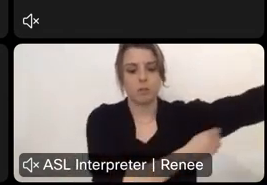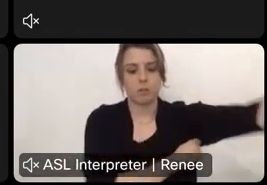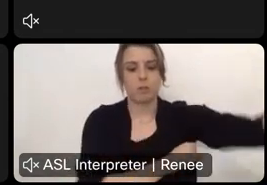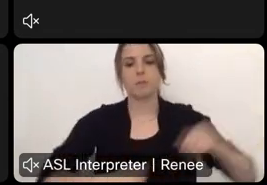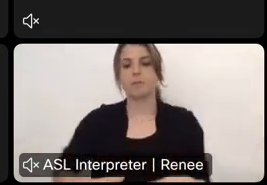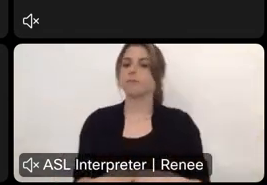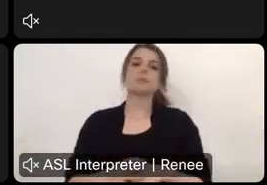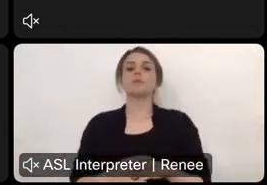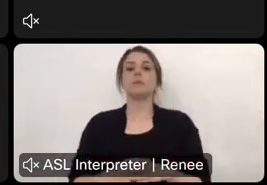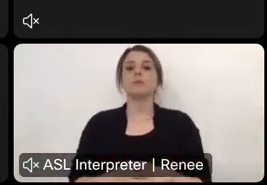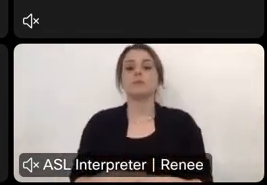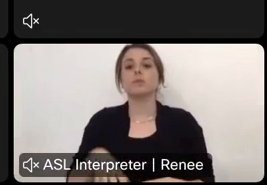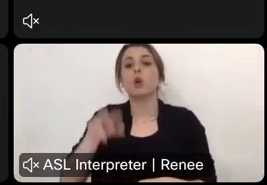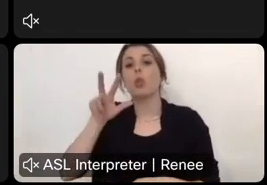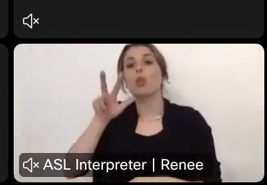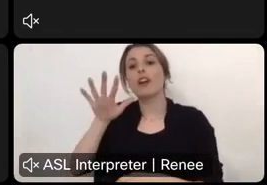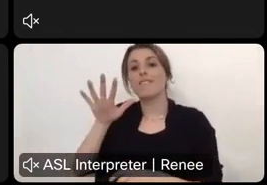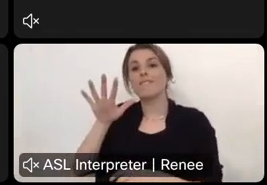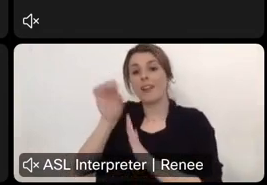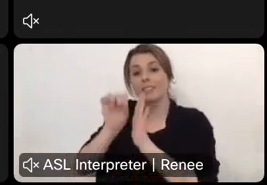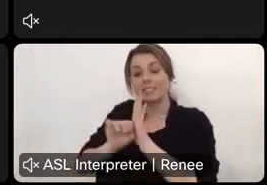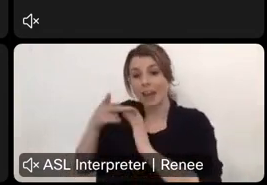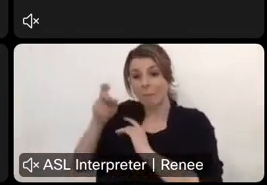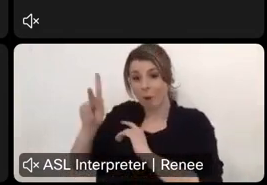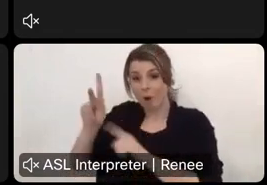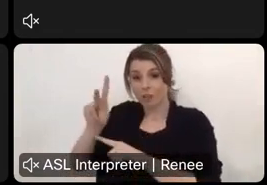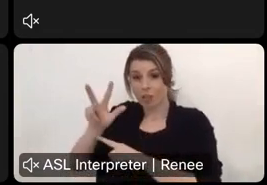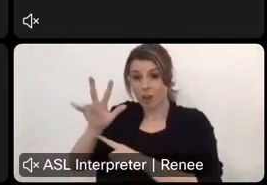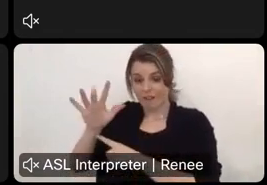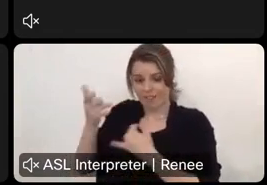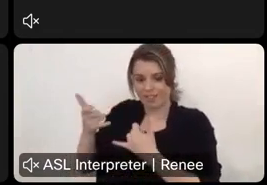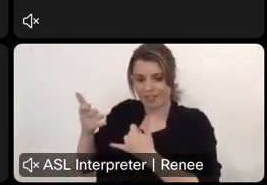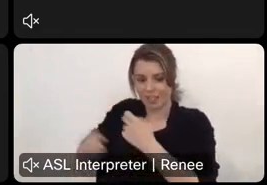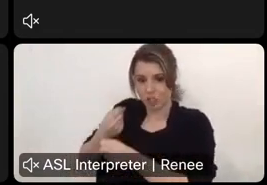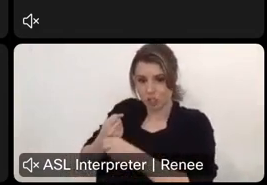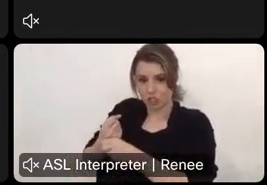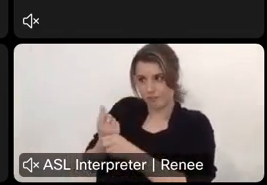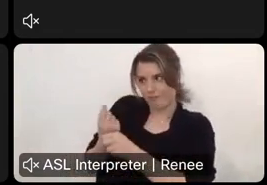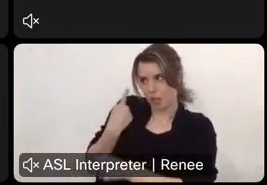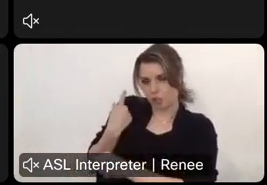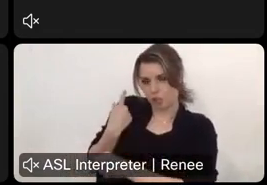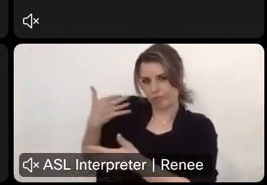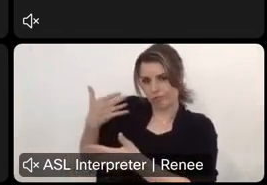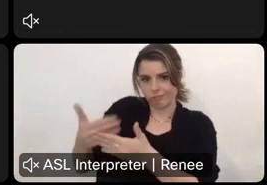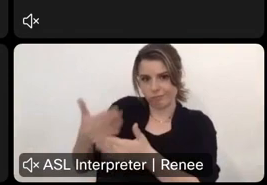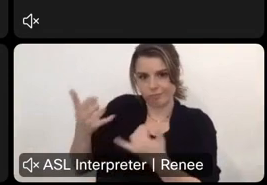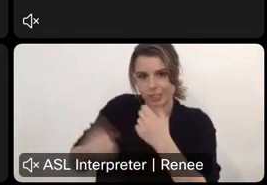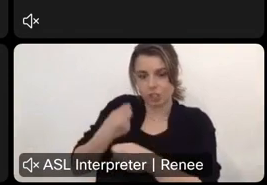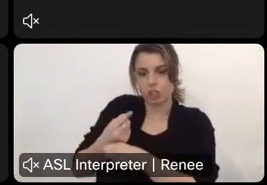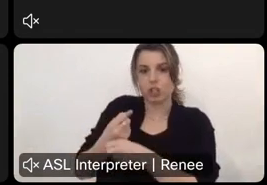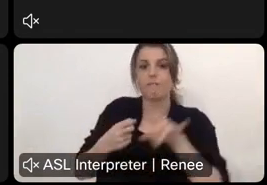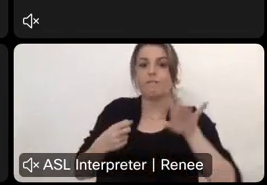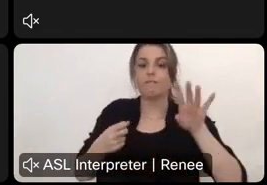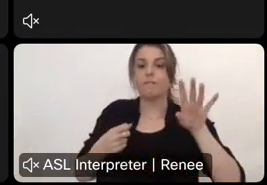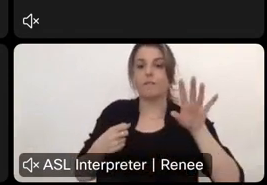Um, out of the 35 state parks, uh, and this was as of this year, last year into this year, 28 of the 35